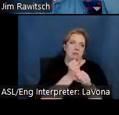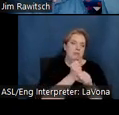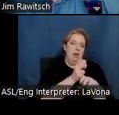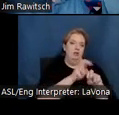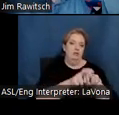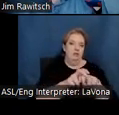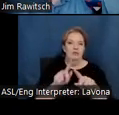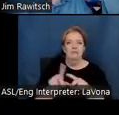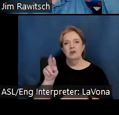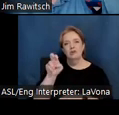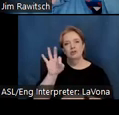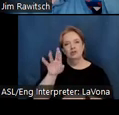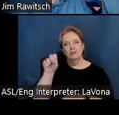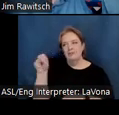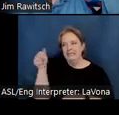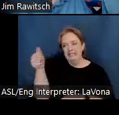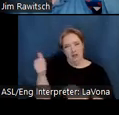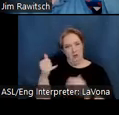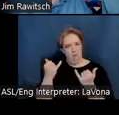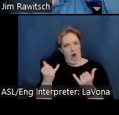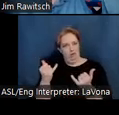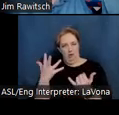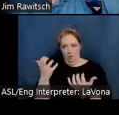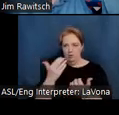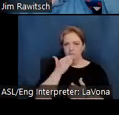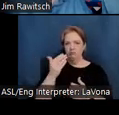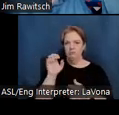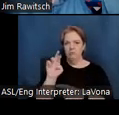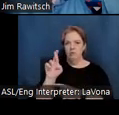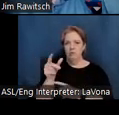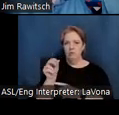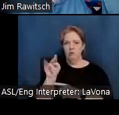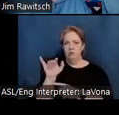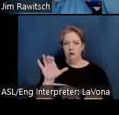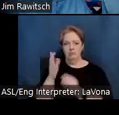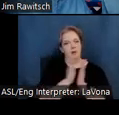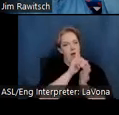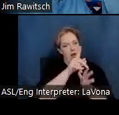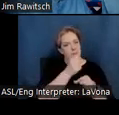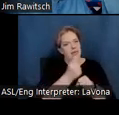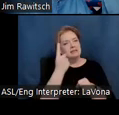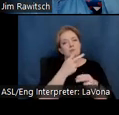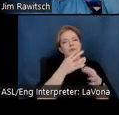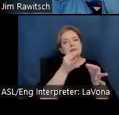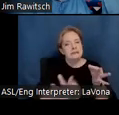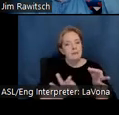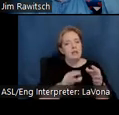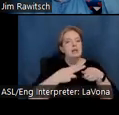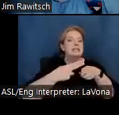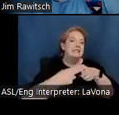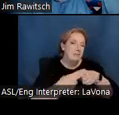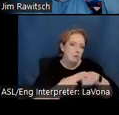early interest in ergonomics. He commissioned Sam to design and build something simple, contemporary, and unique.